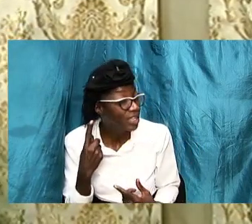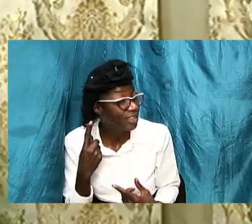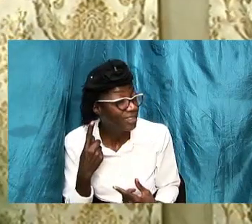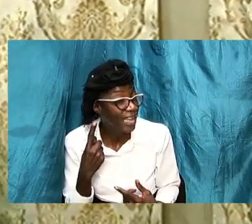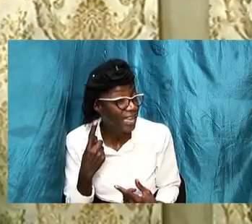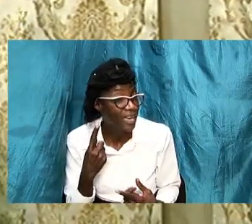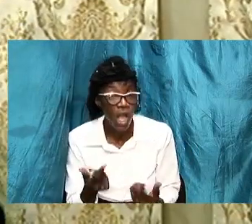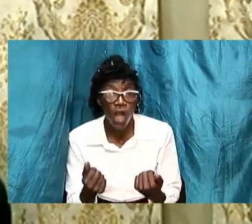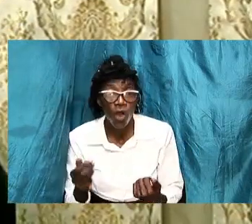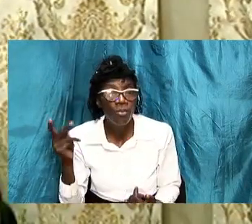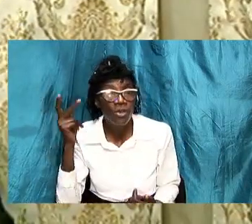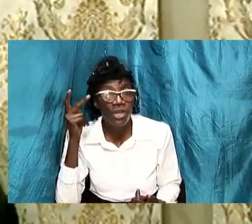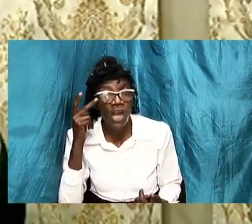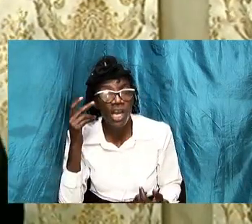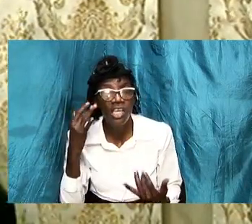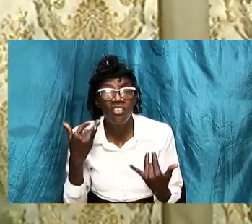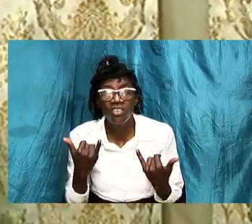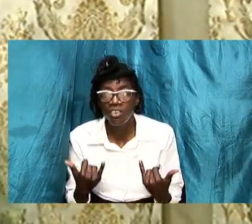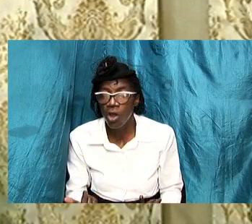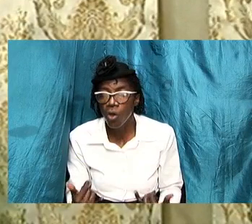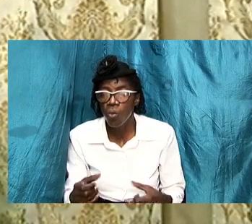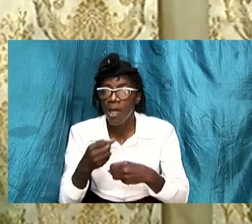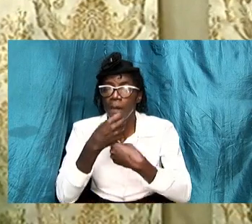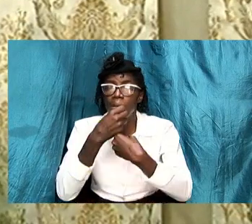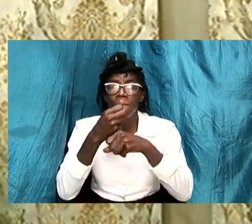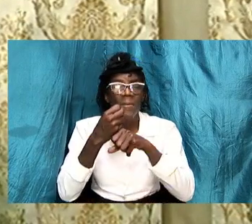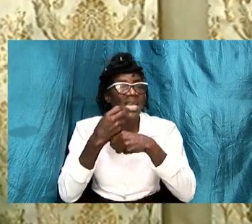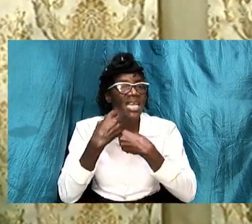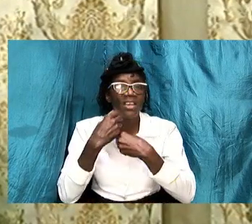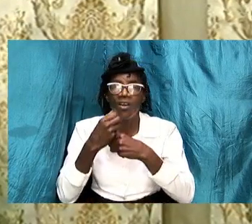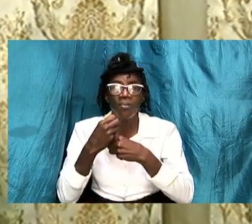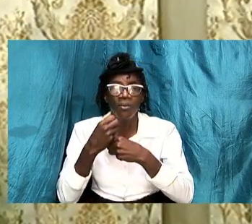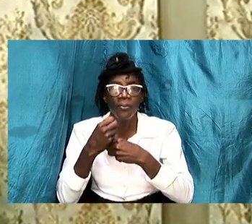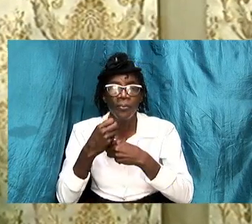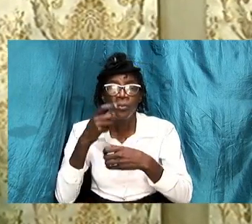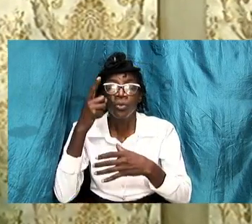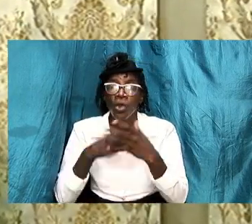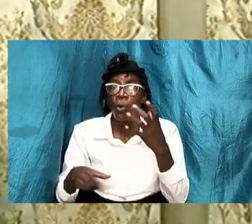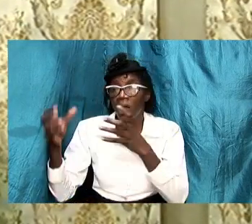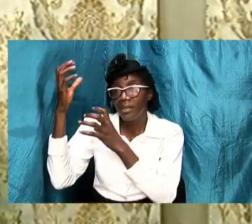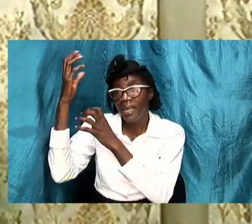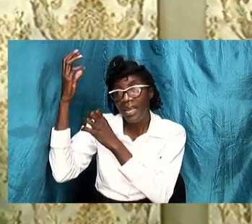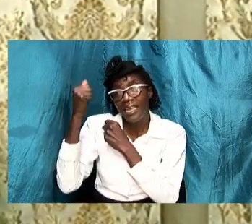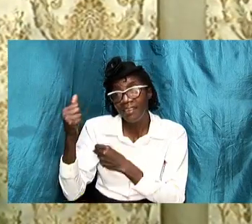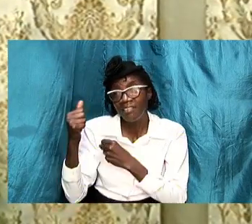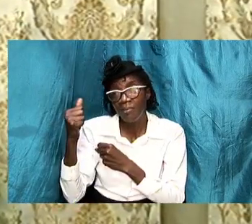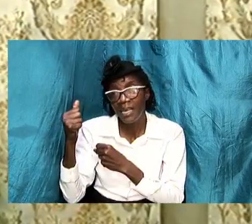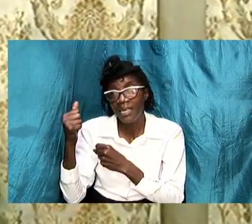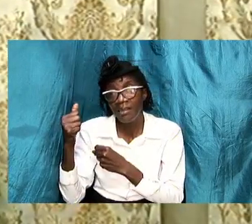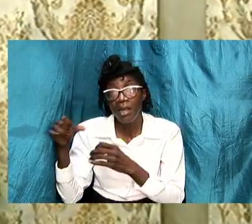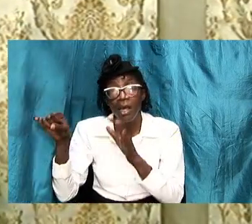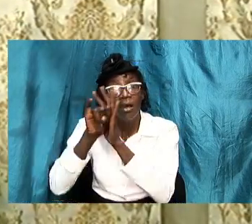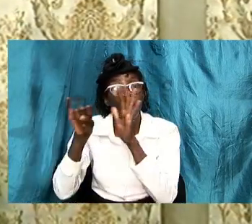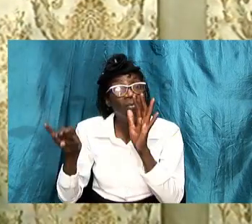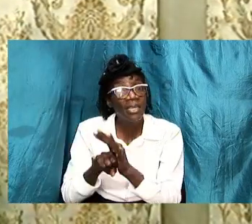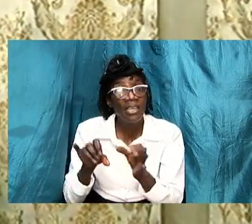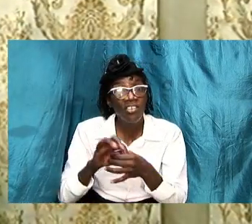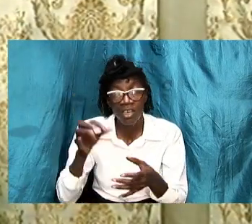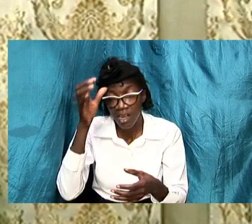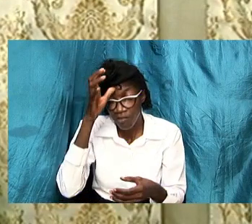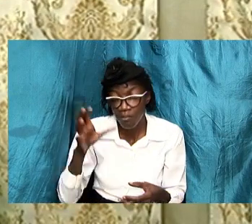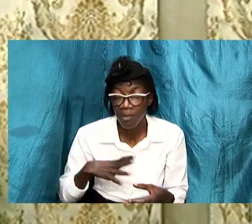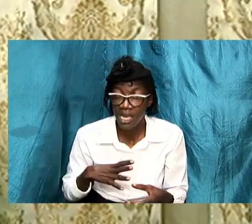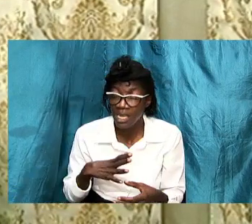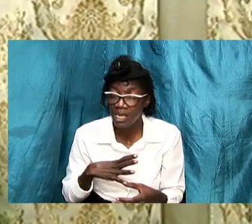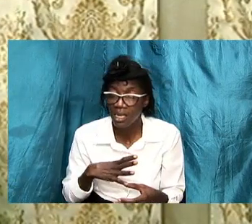knowledge as to how we are made up and therefore what to expect our expectations of men are in